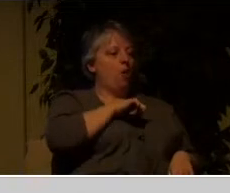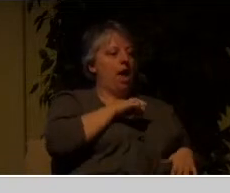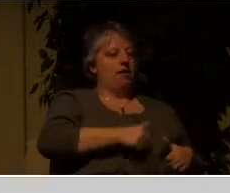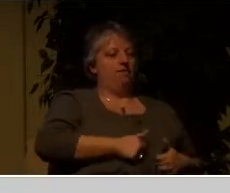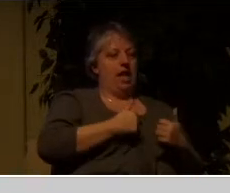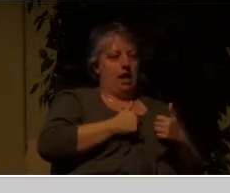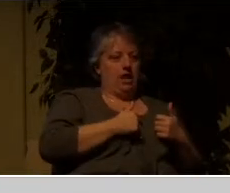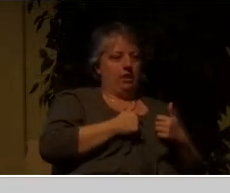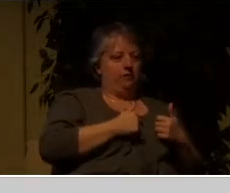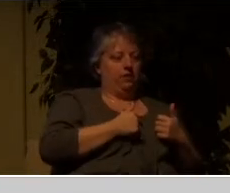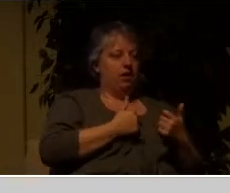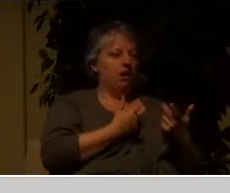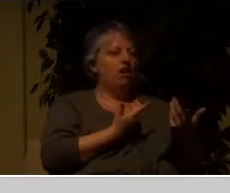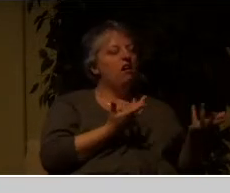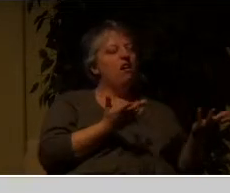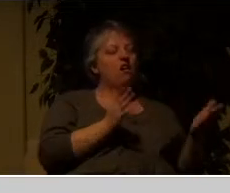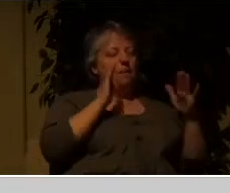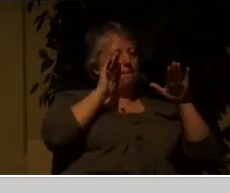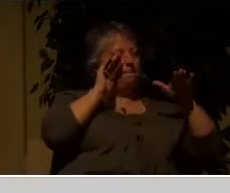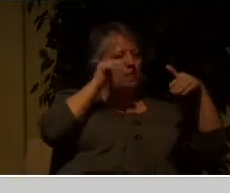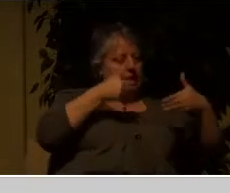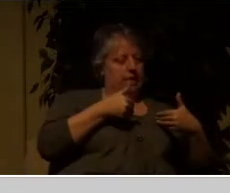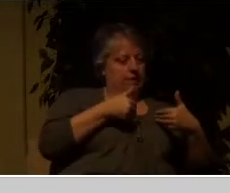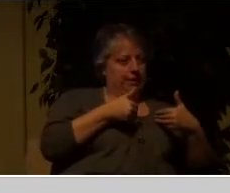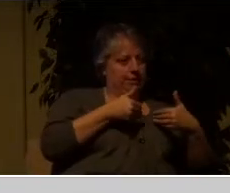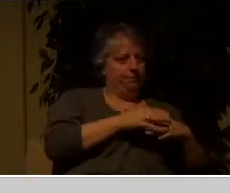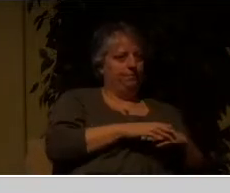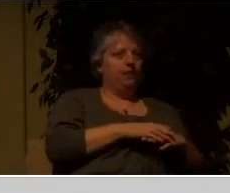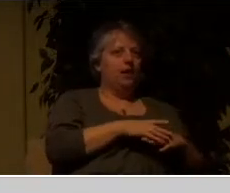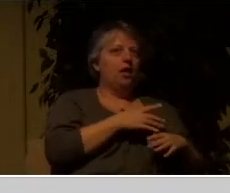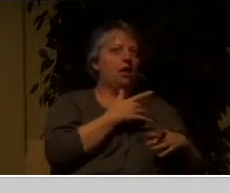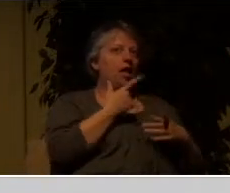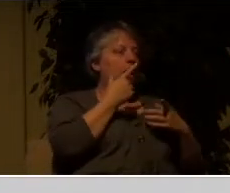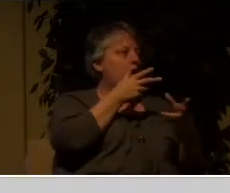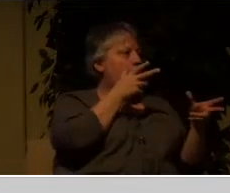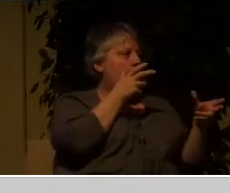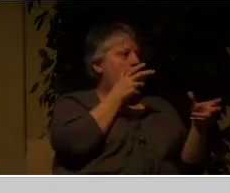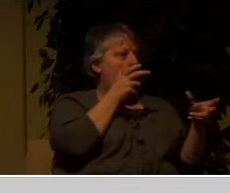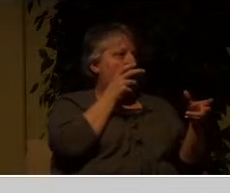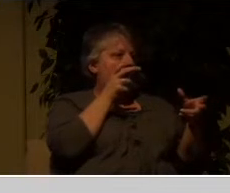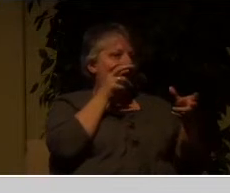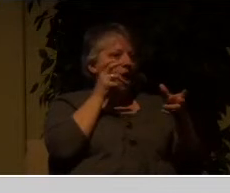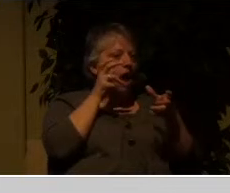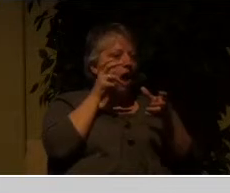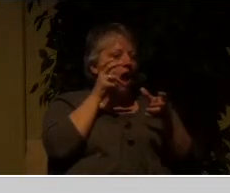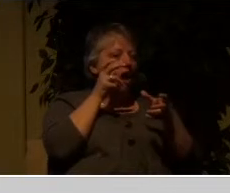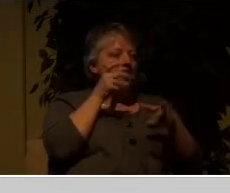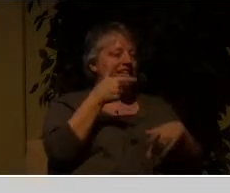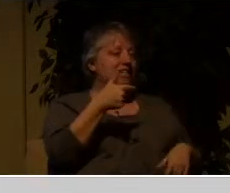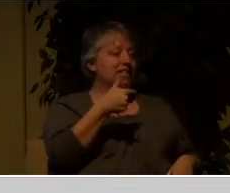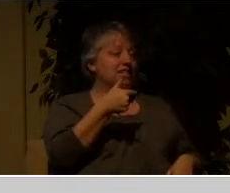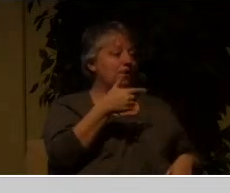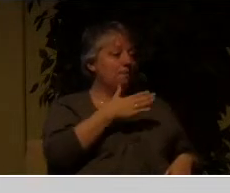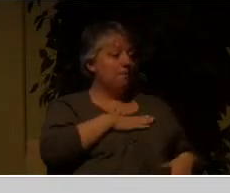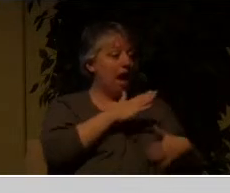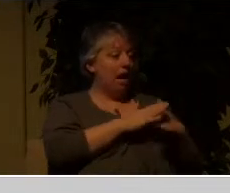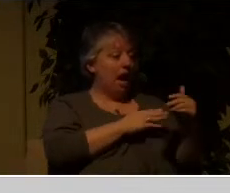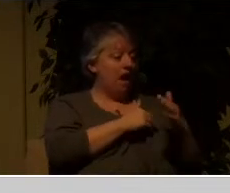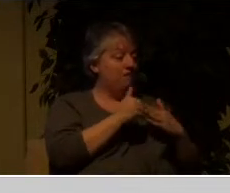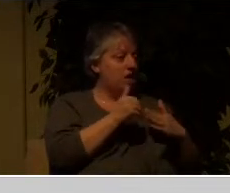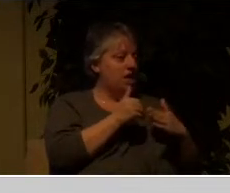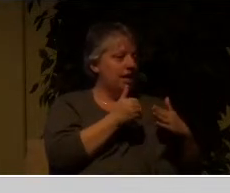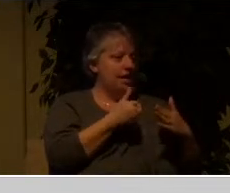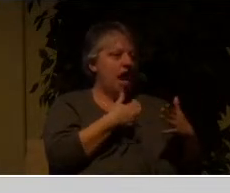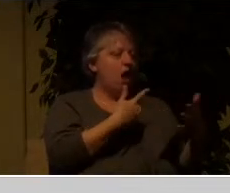is it's really all about me. Lust of the eyes means I will find my comfort in